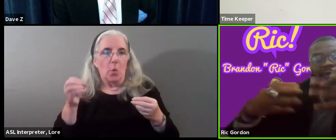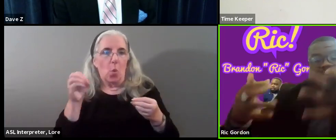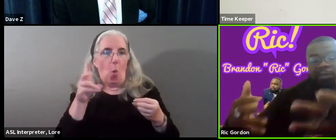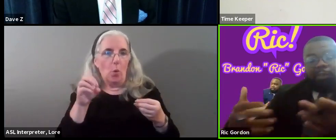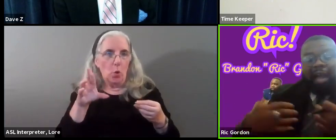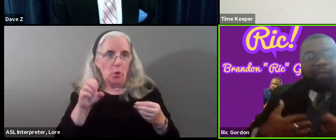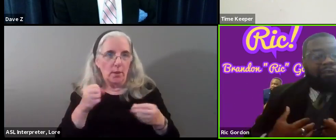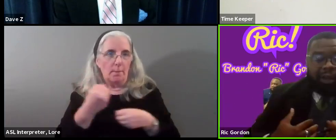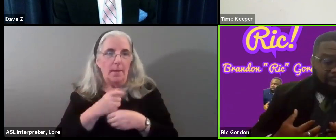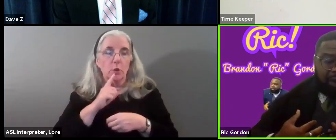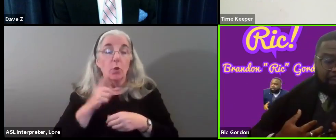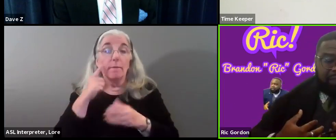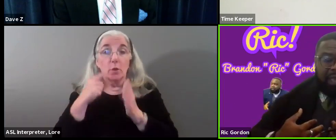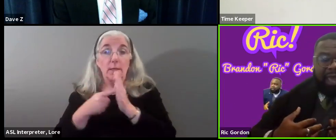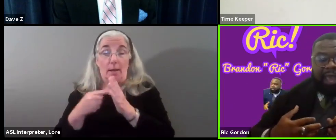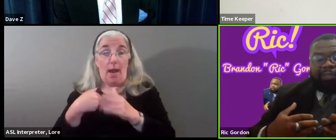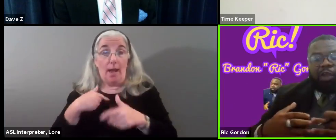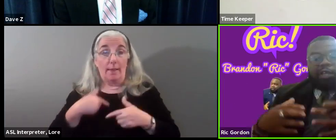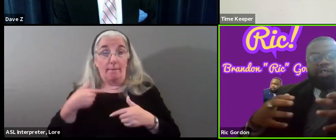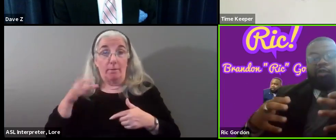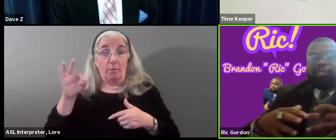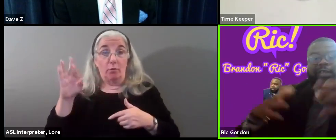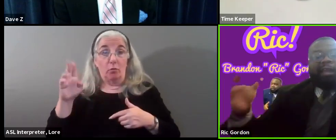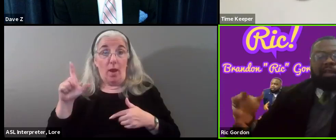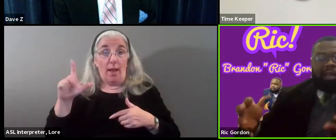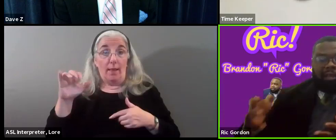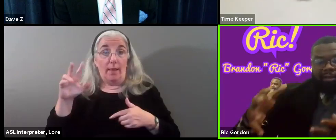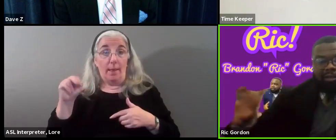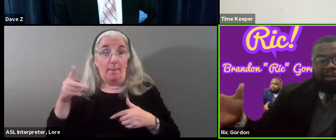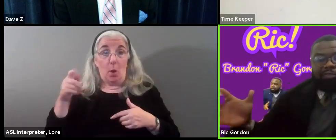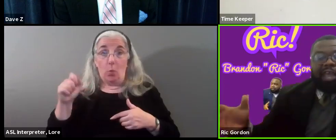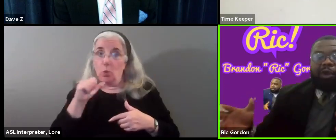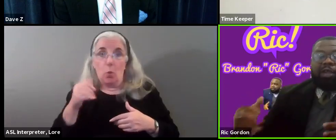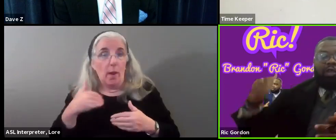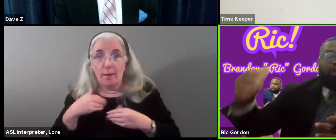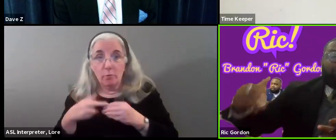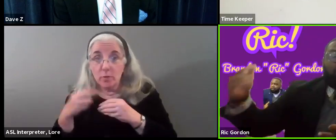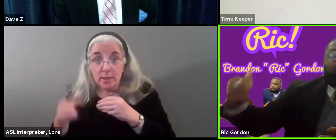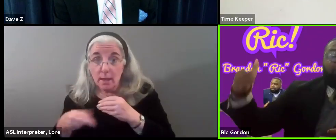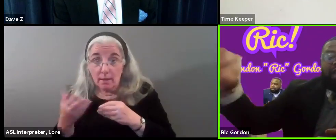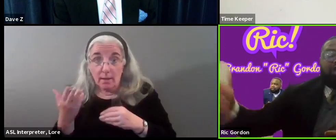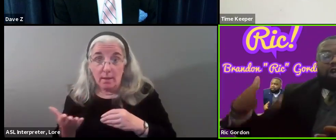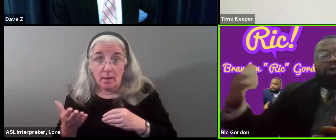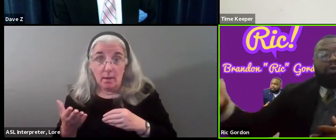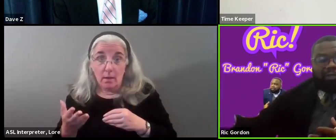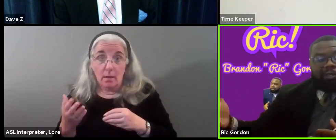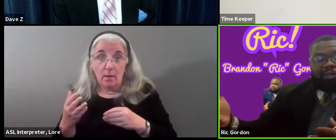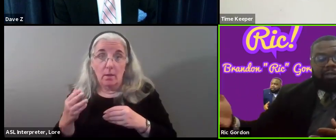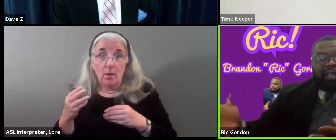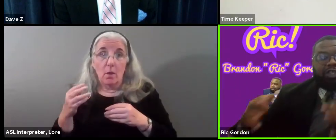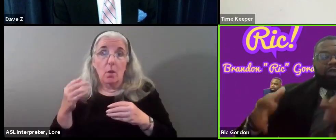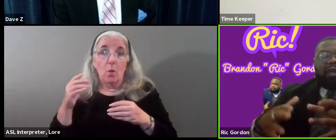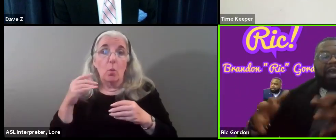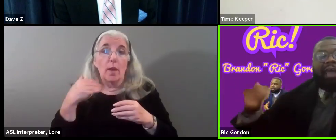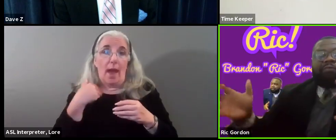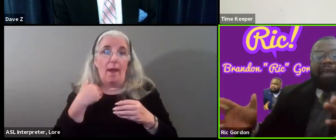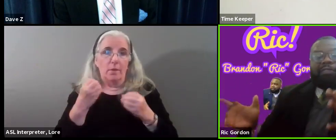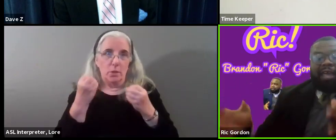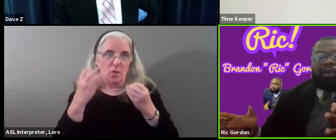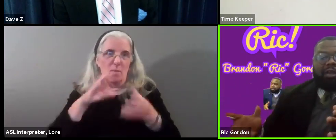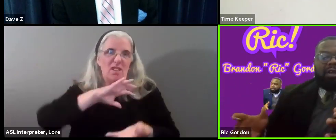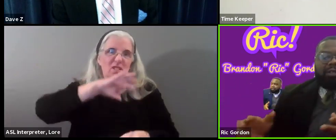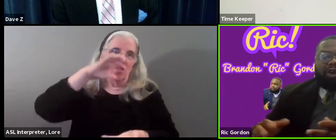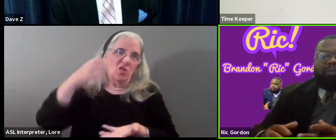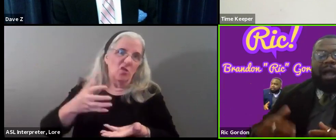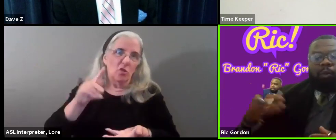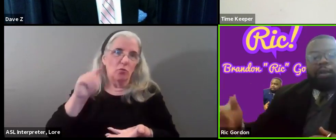that I know, for example, I went Franklin Park, and there is no recycling there. The overflow of trash shows that you do not have